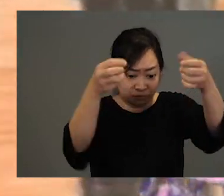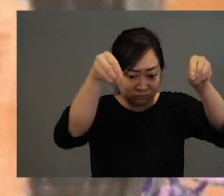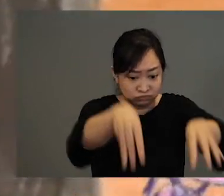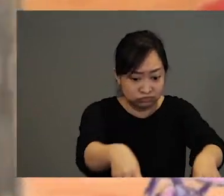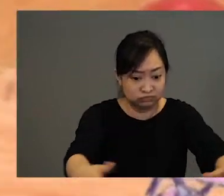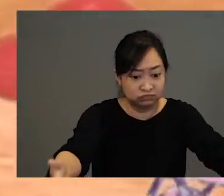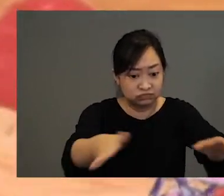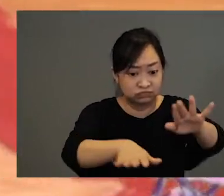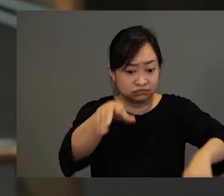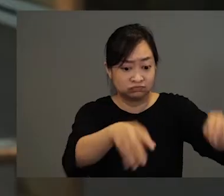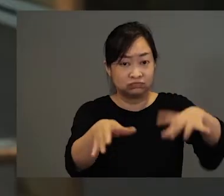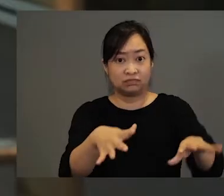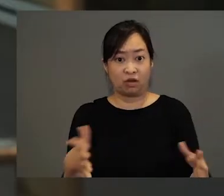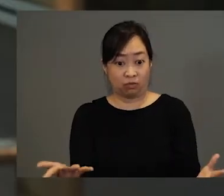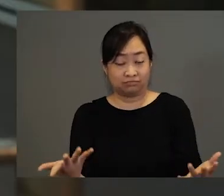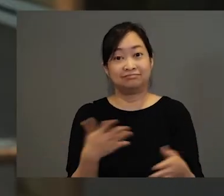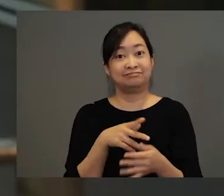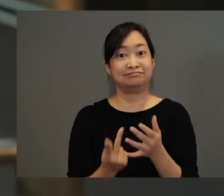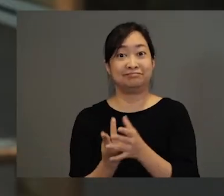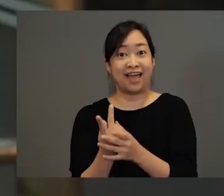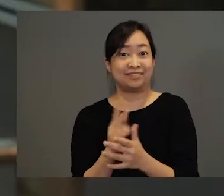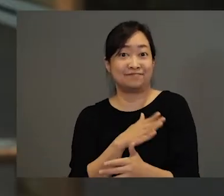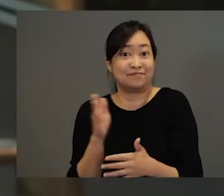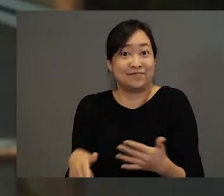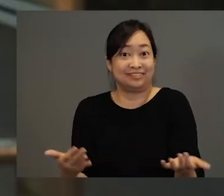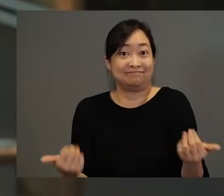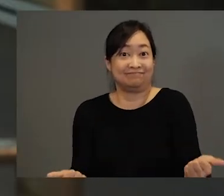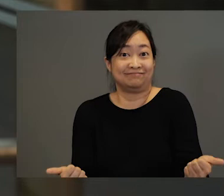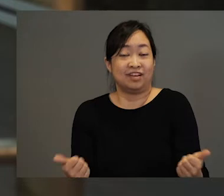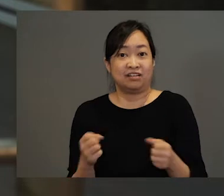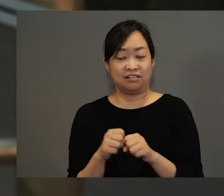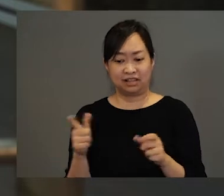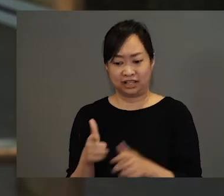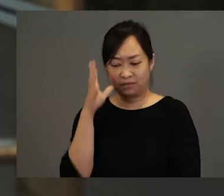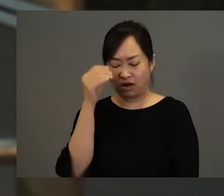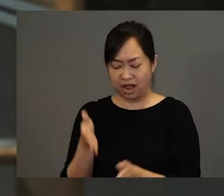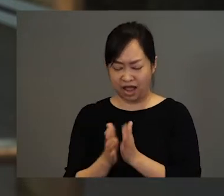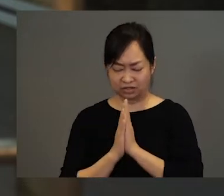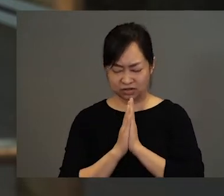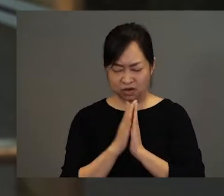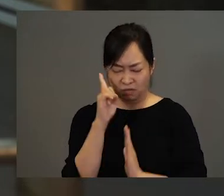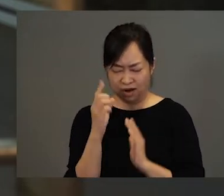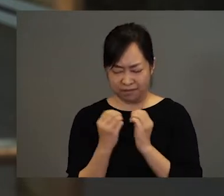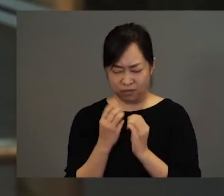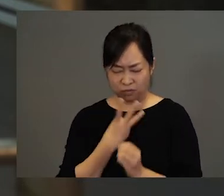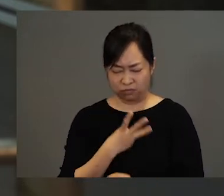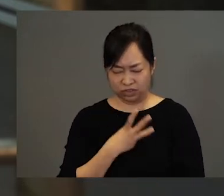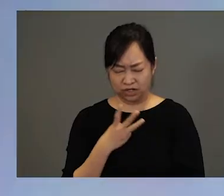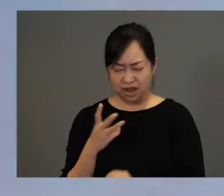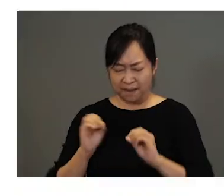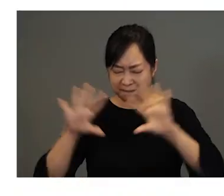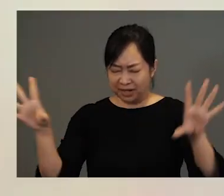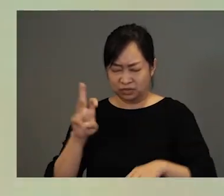all the seeds. The planting was complete. The little boy asked for one more wish.